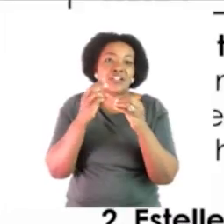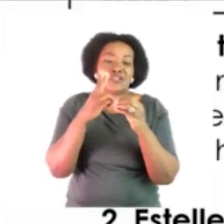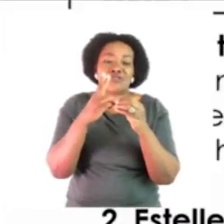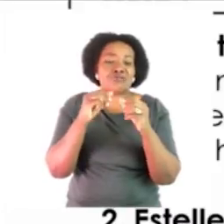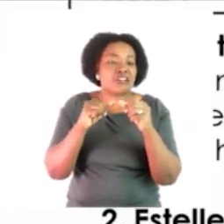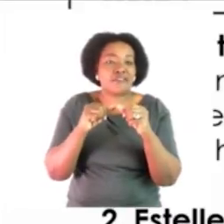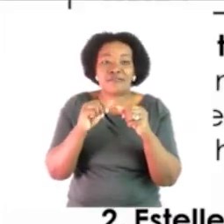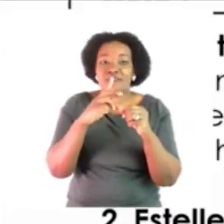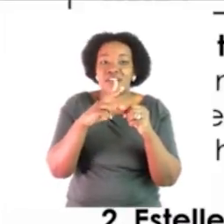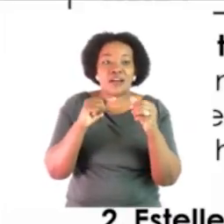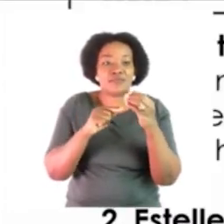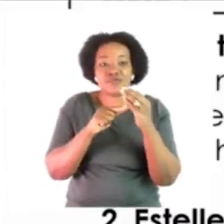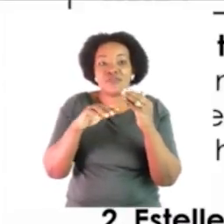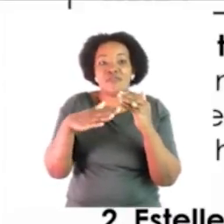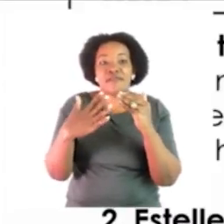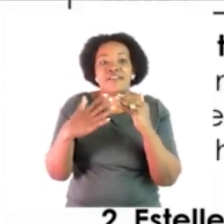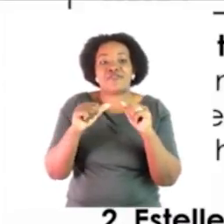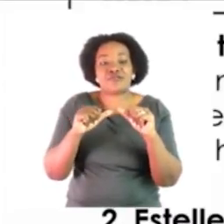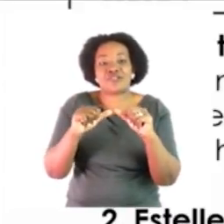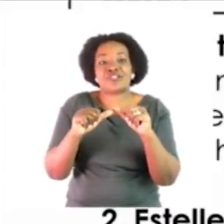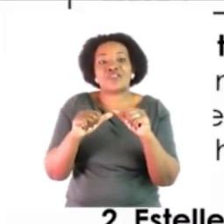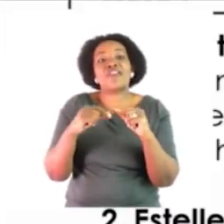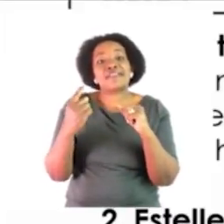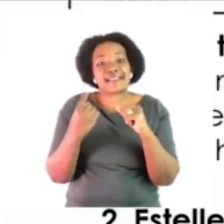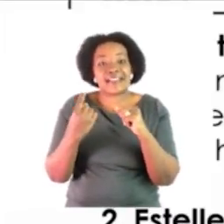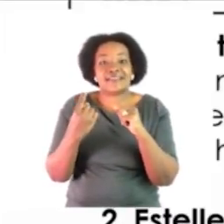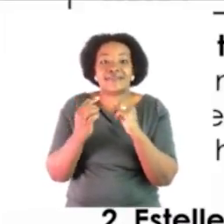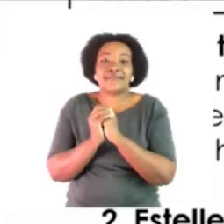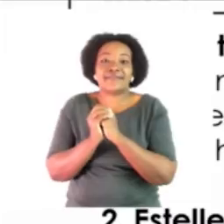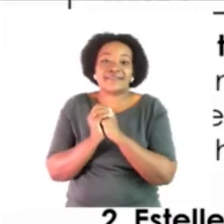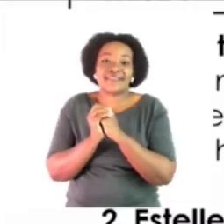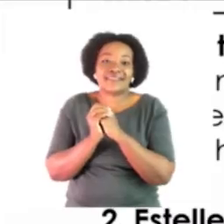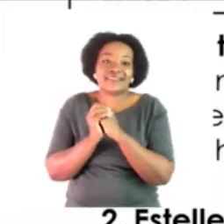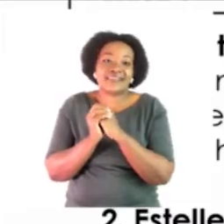and five four and five you have to do it on your own